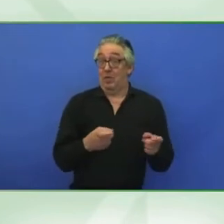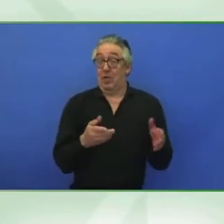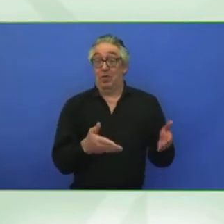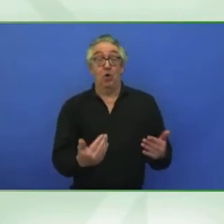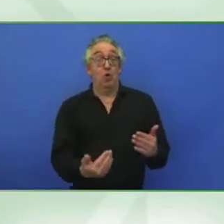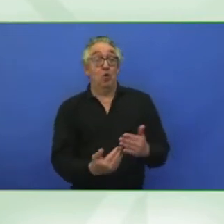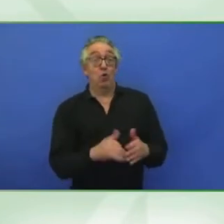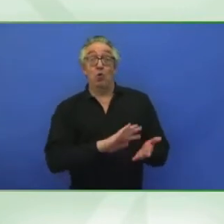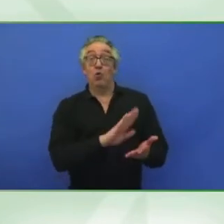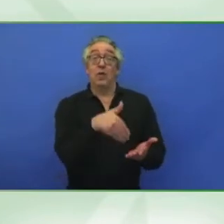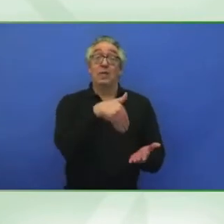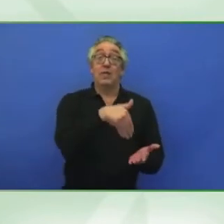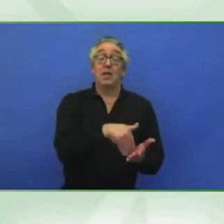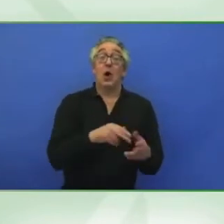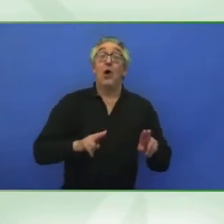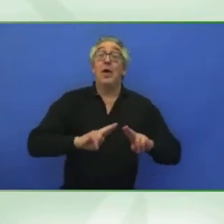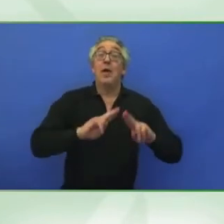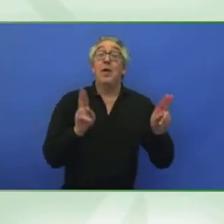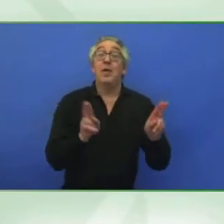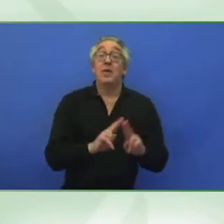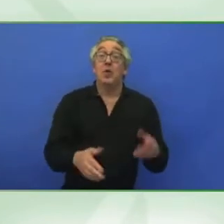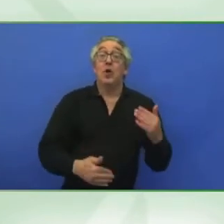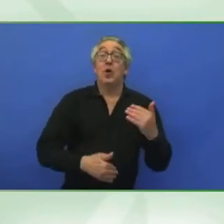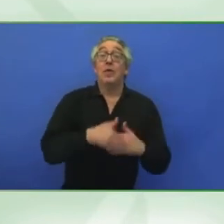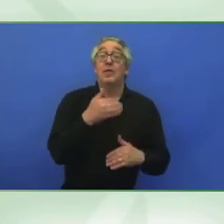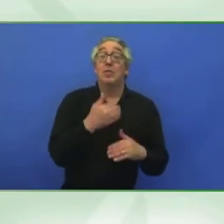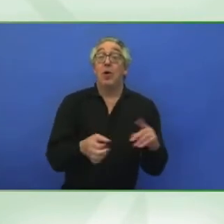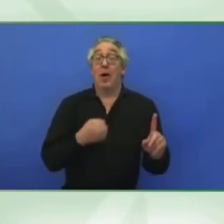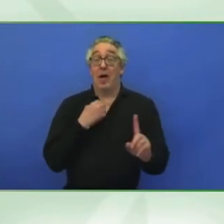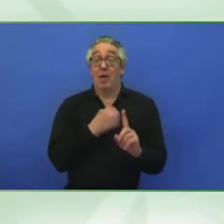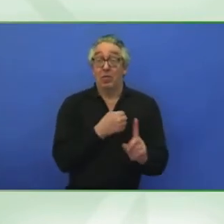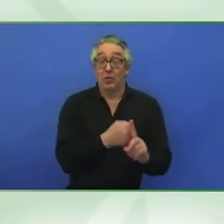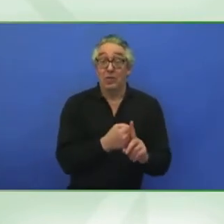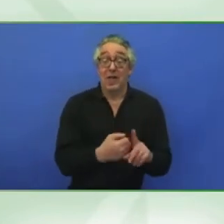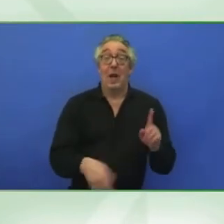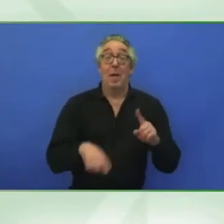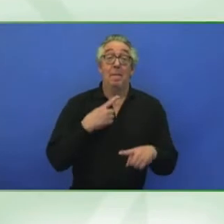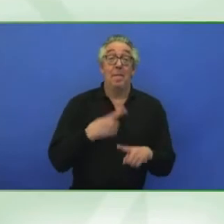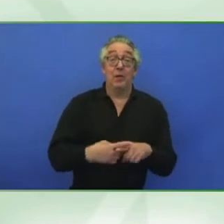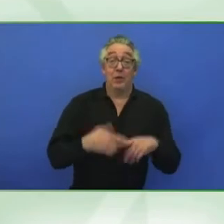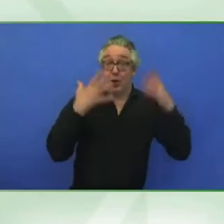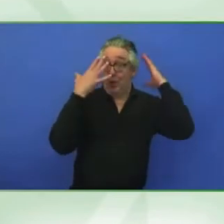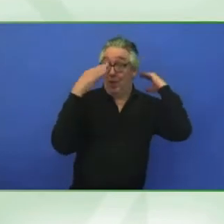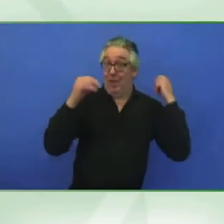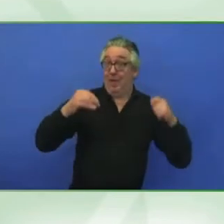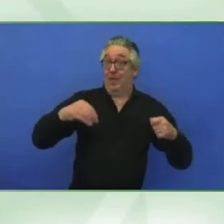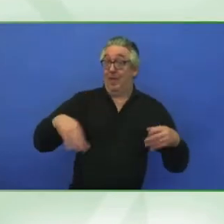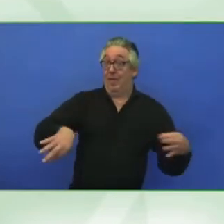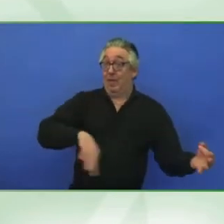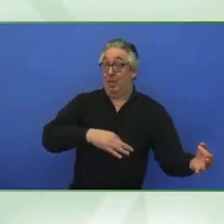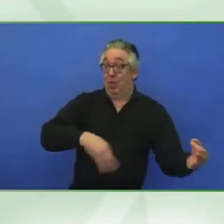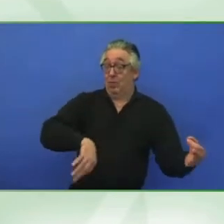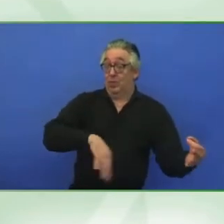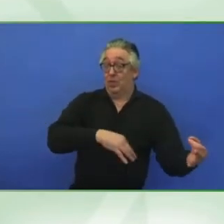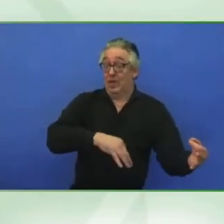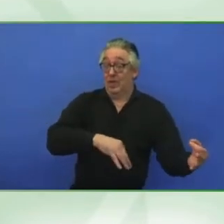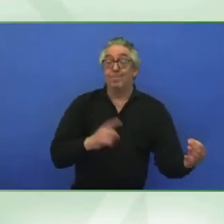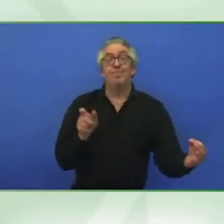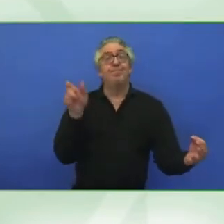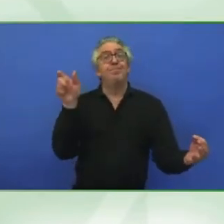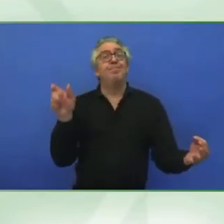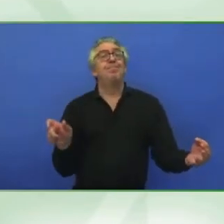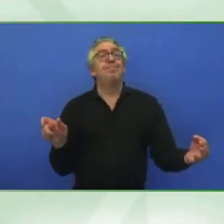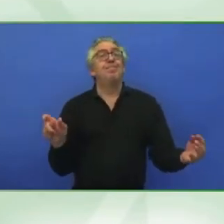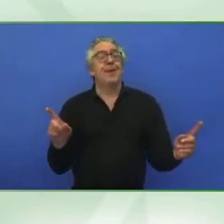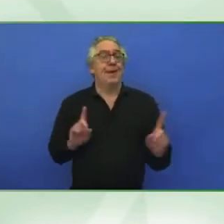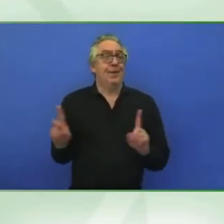Advocacy and Diplomacy with my colleague Dr. Amy Knopf, who regretfully couldn't make it here today. Today